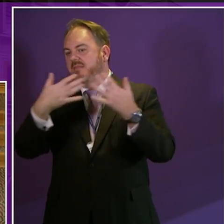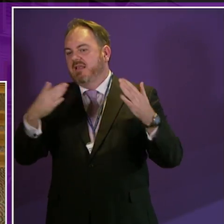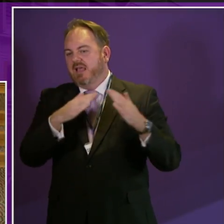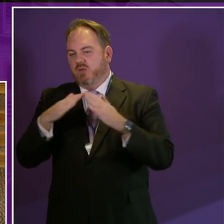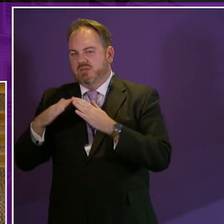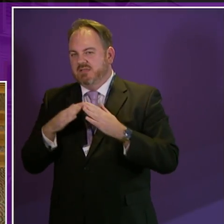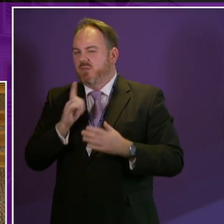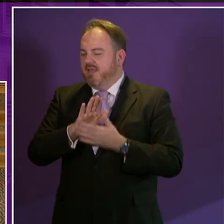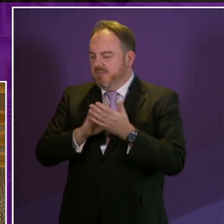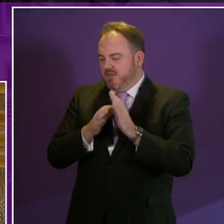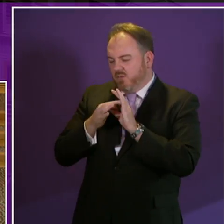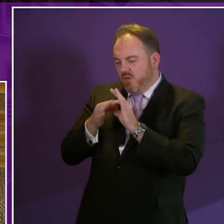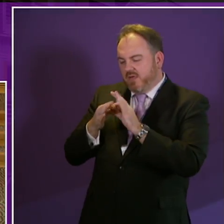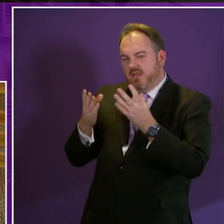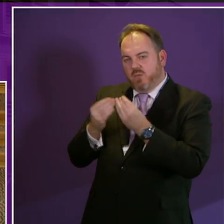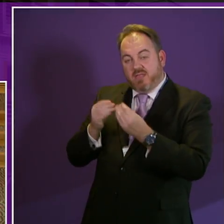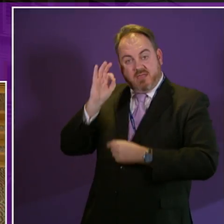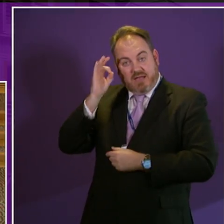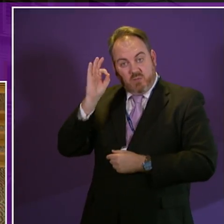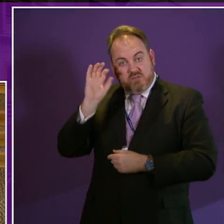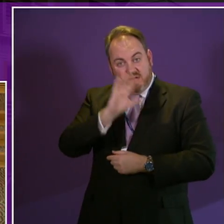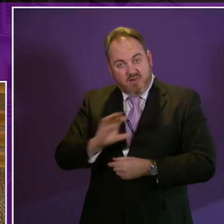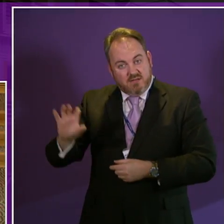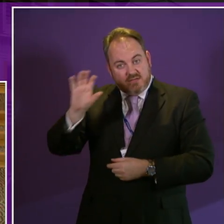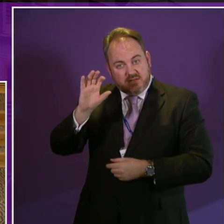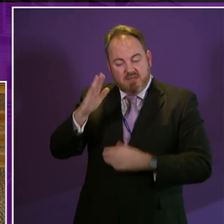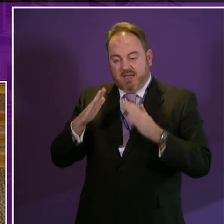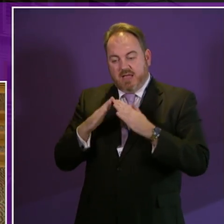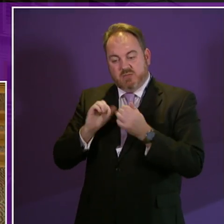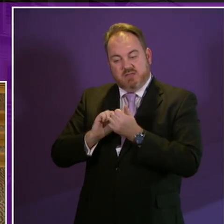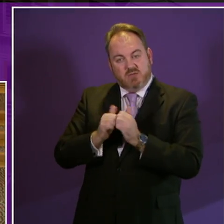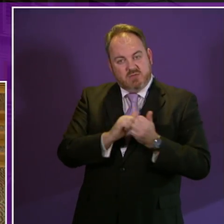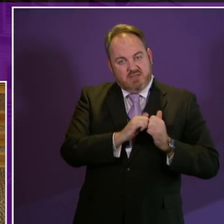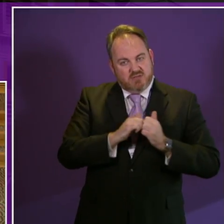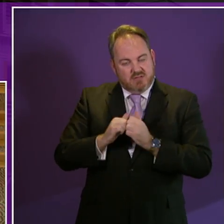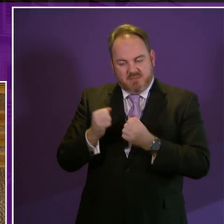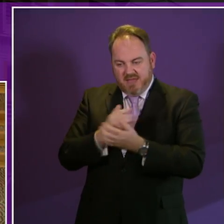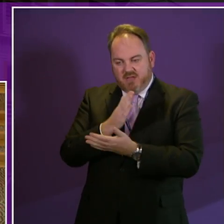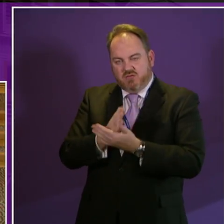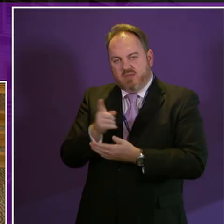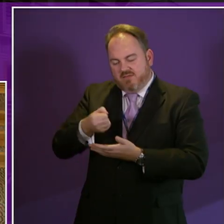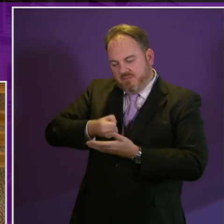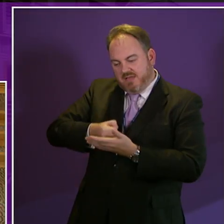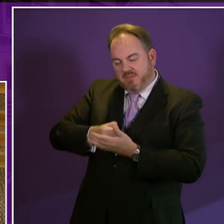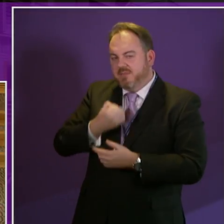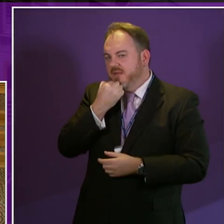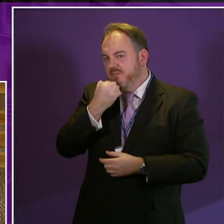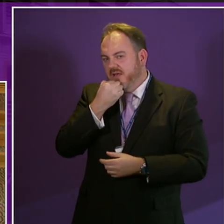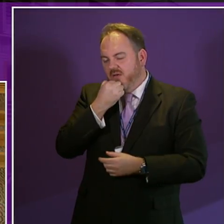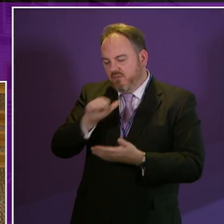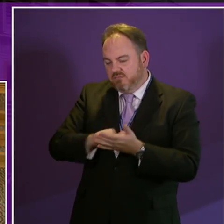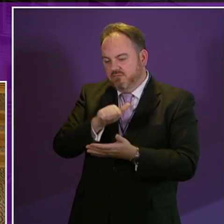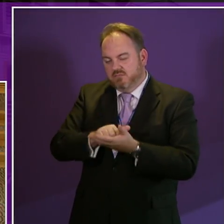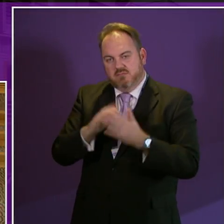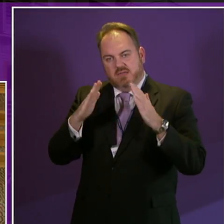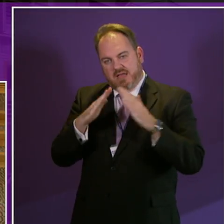local authorities and other housing providers, we will make sure that each local authority sets a realistic target within its